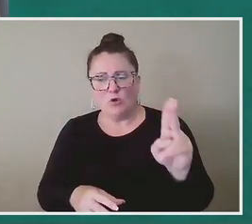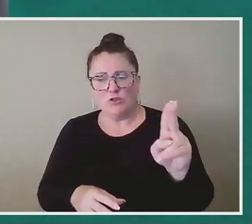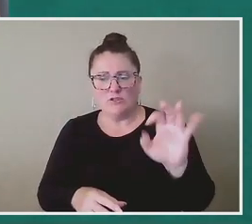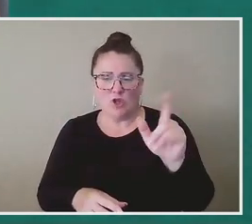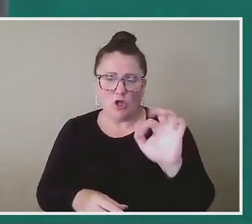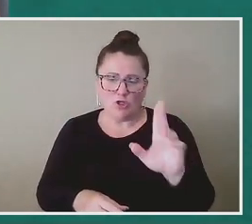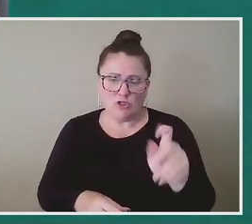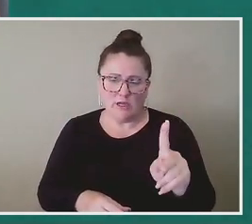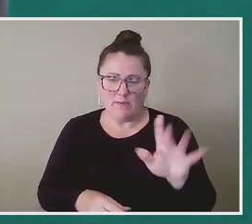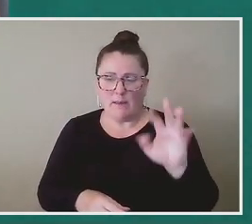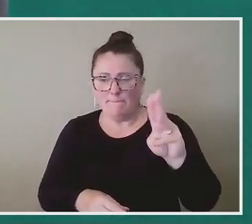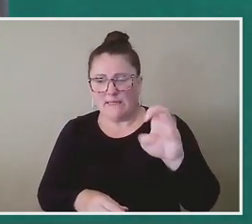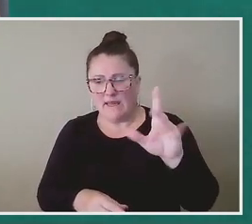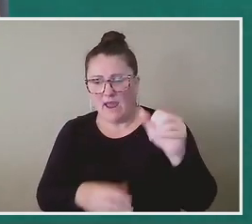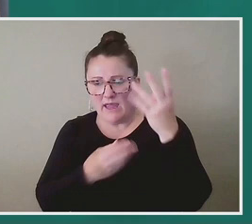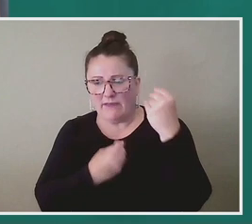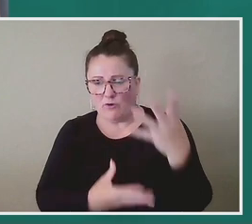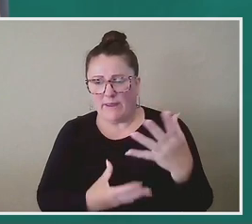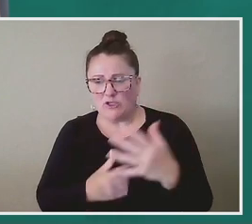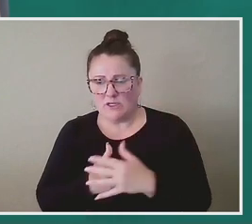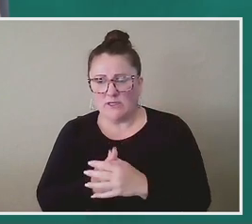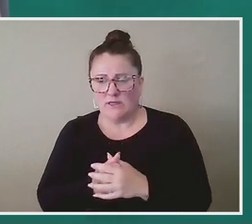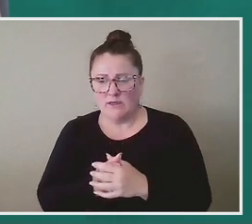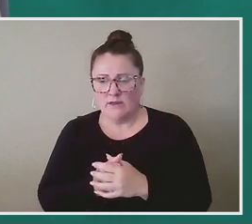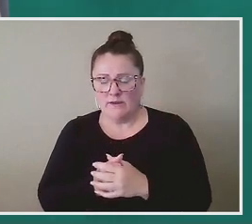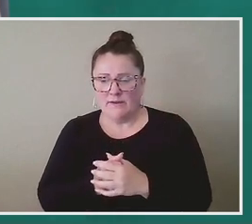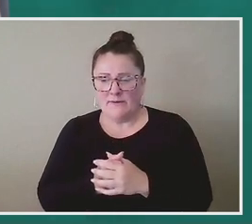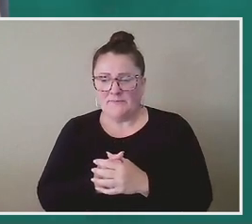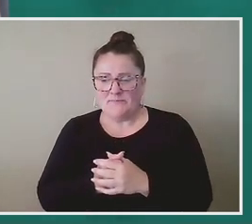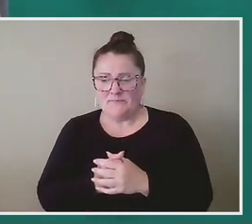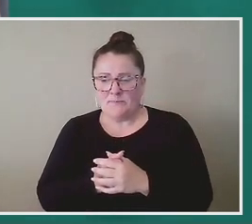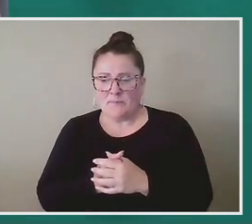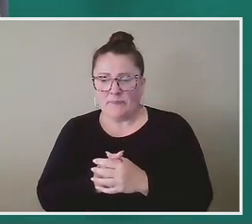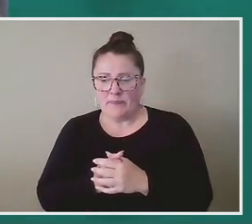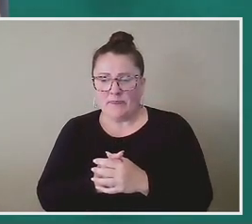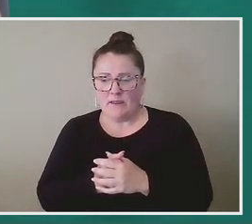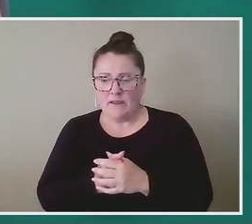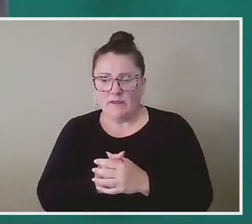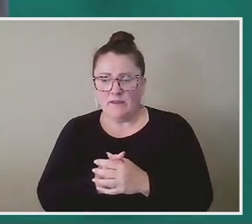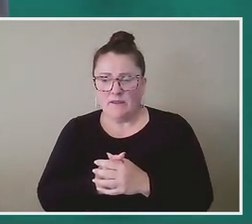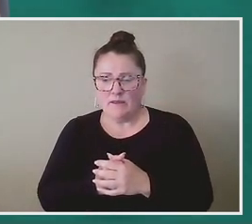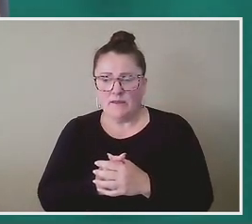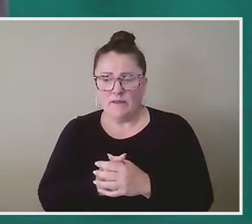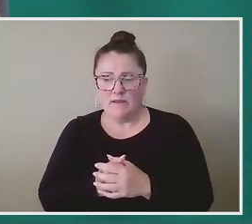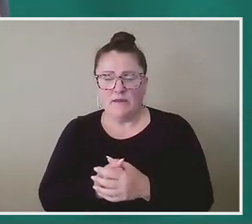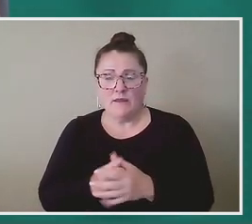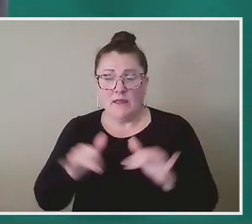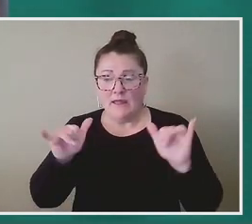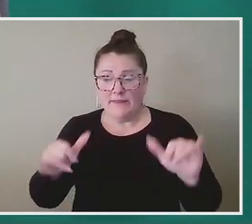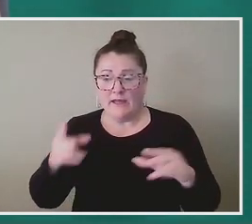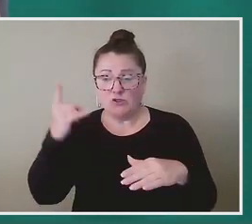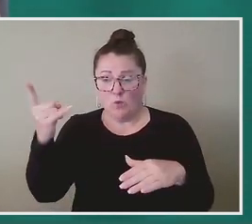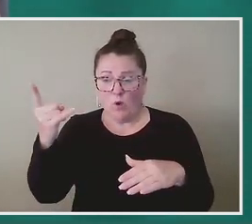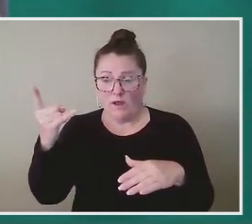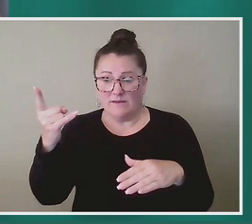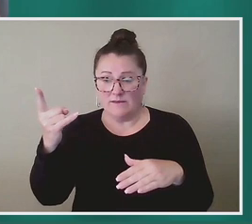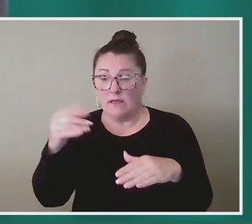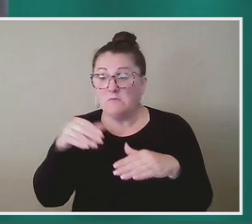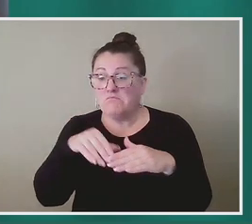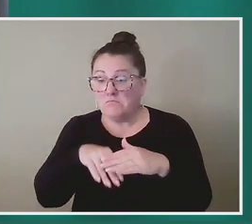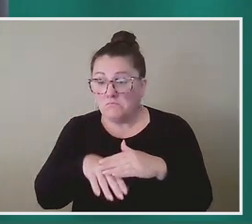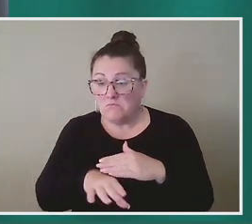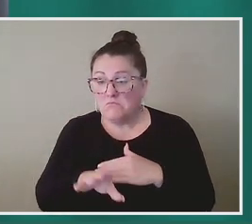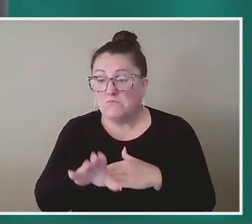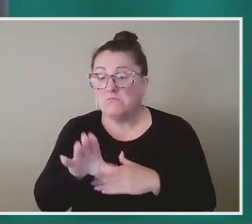and information that can serve as one entry point for people maybe who are not as